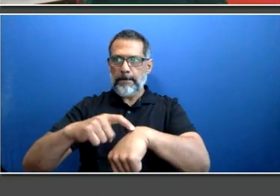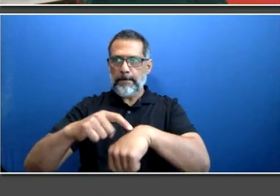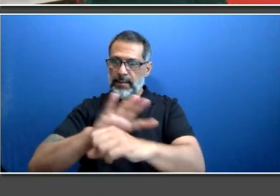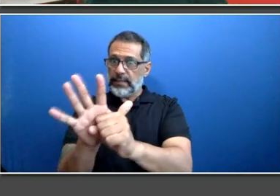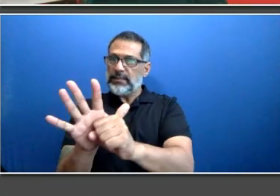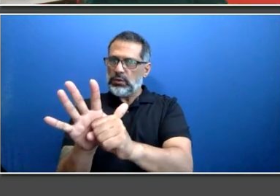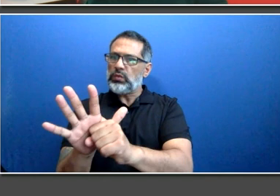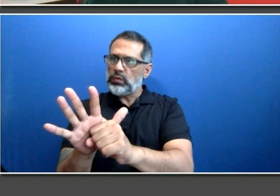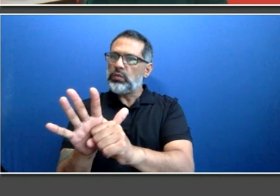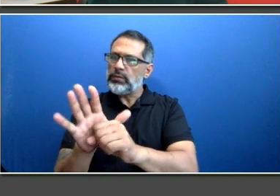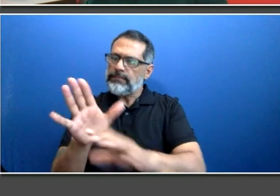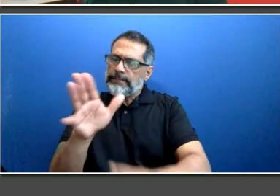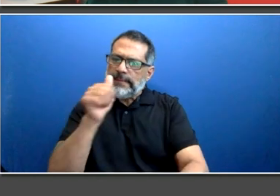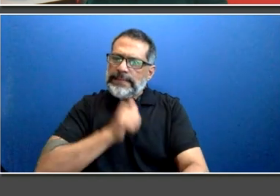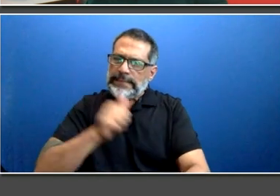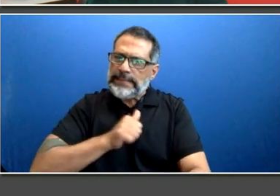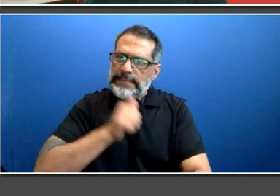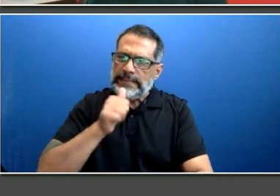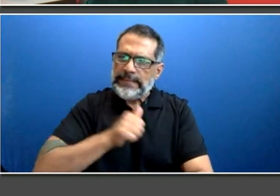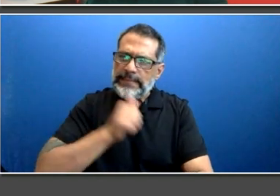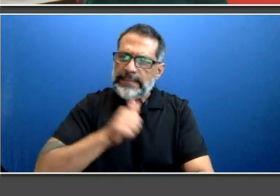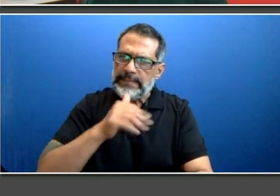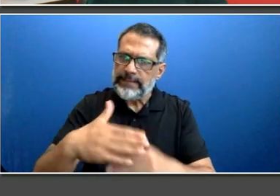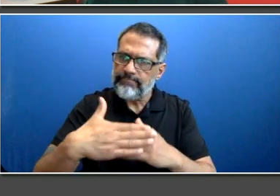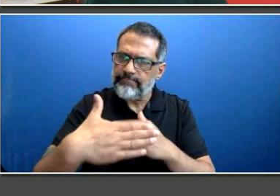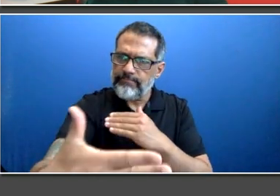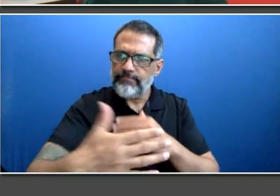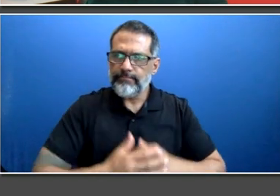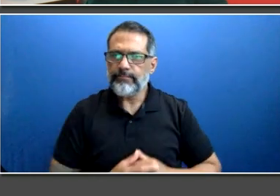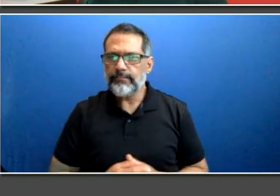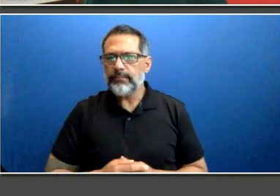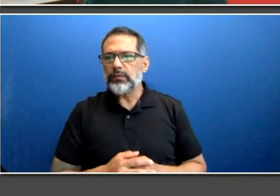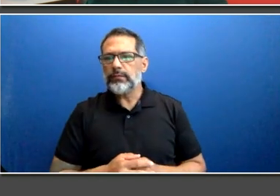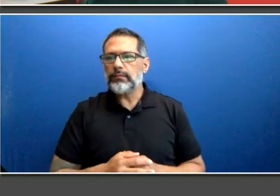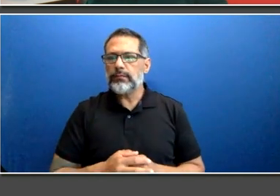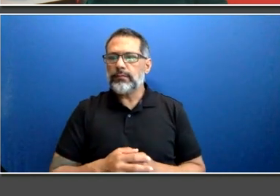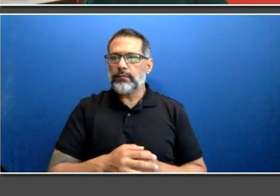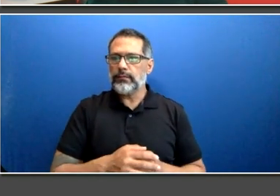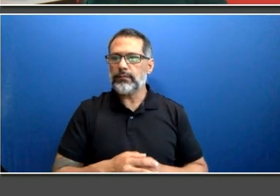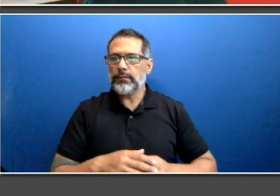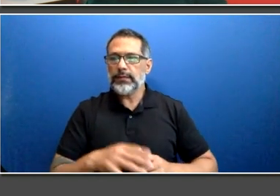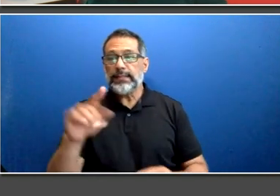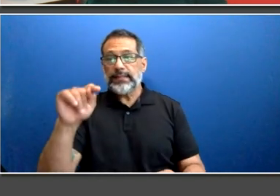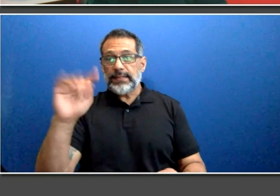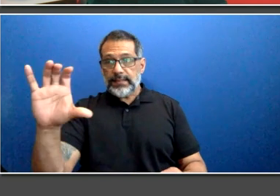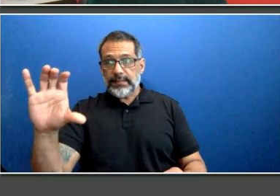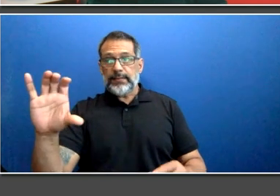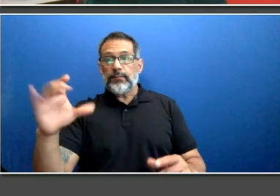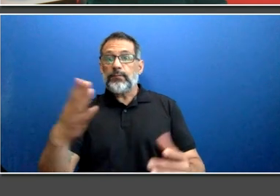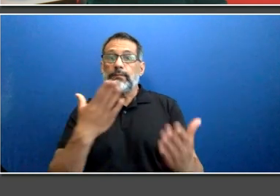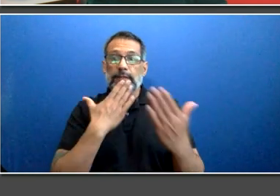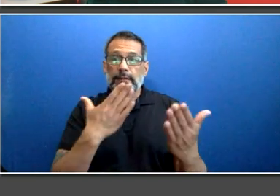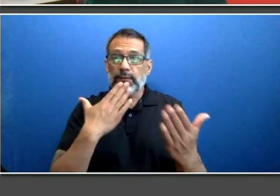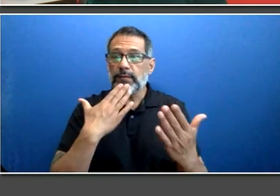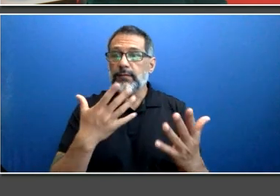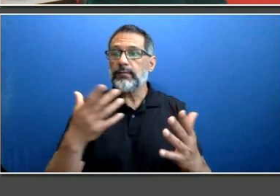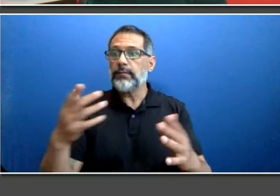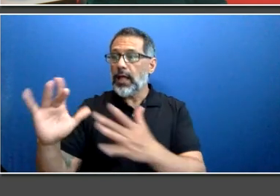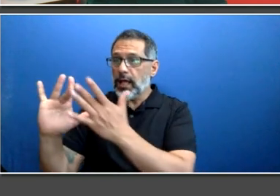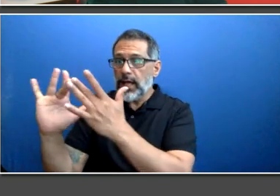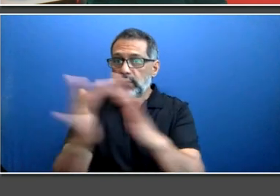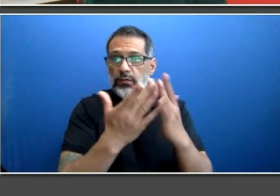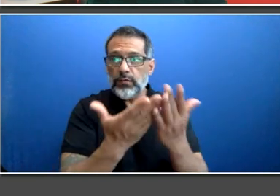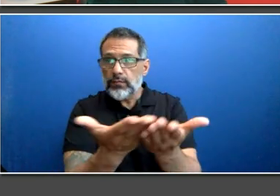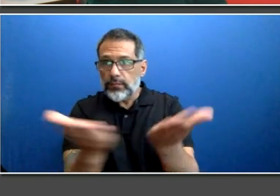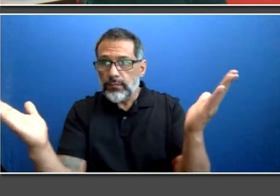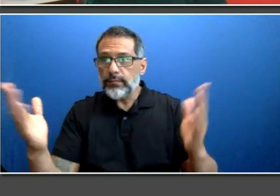On behalf of the TTC and our outreach partners, I would like to thank you for attending our TTC Connects Engineering, Construction